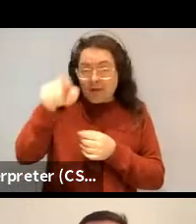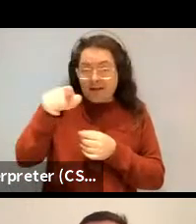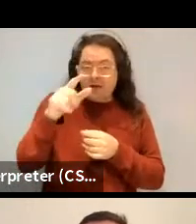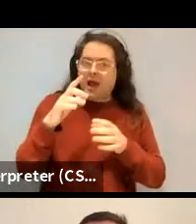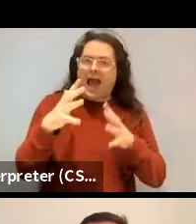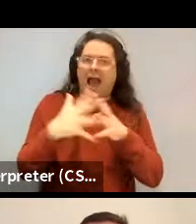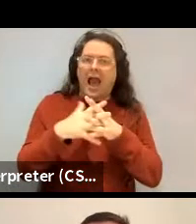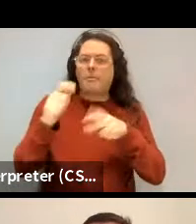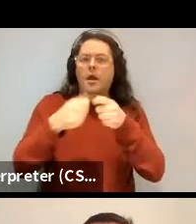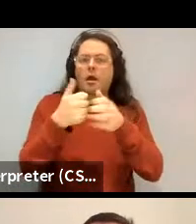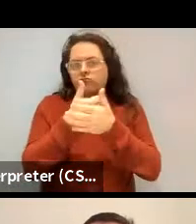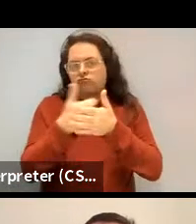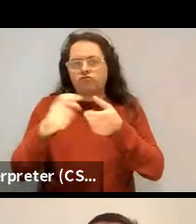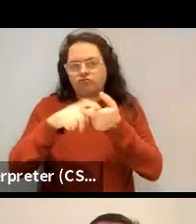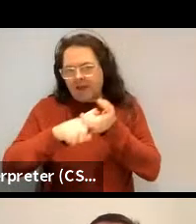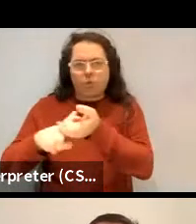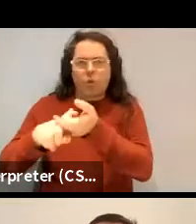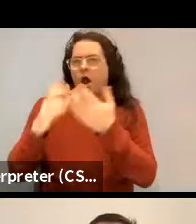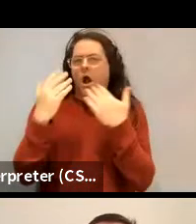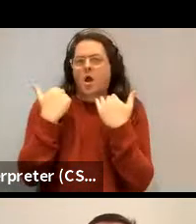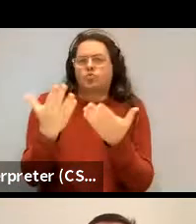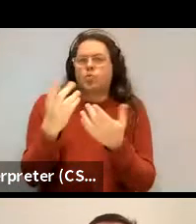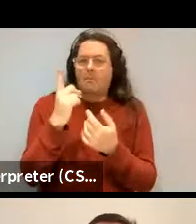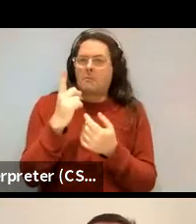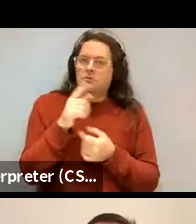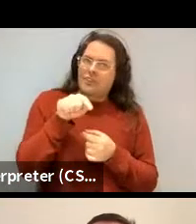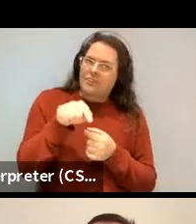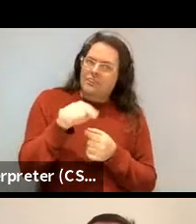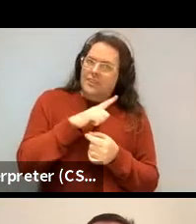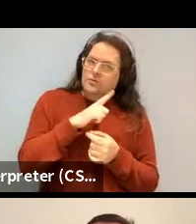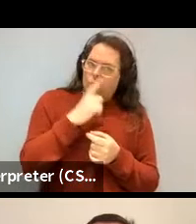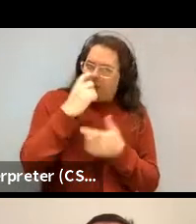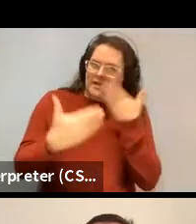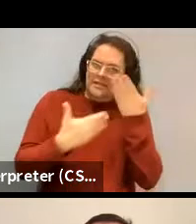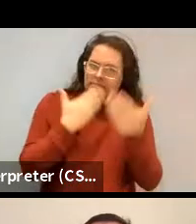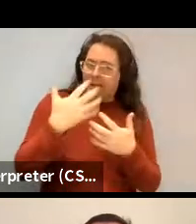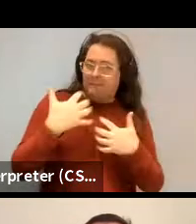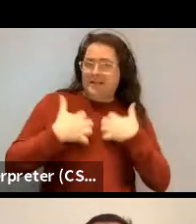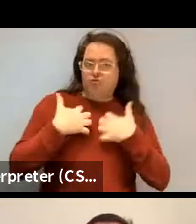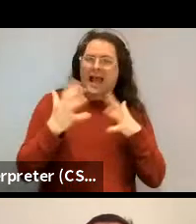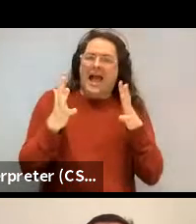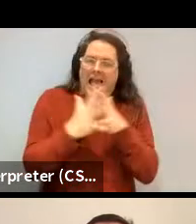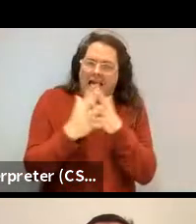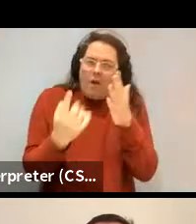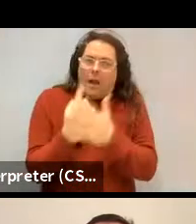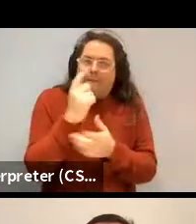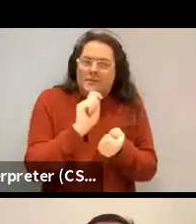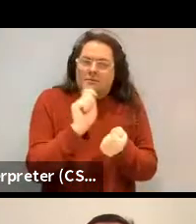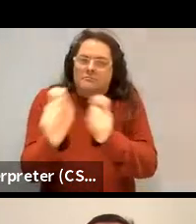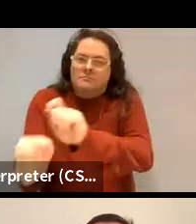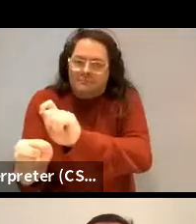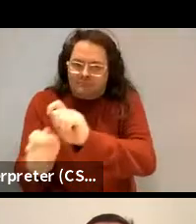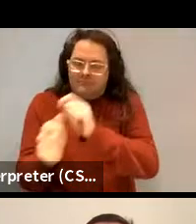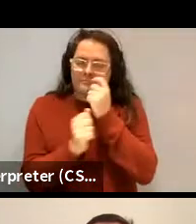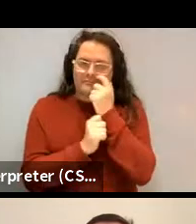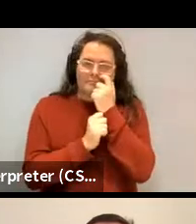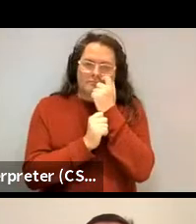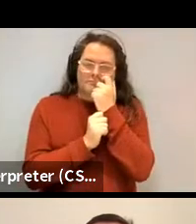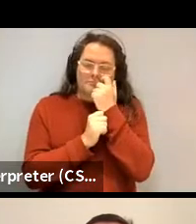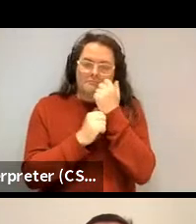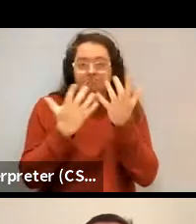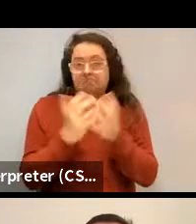that would be interesting to look at like how that happened exactly, but yeah.